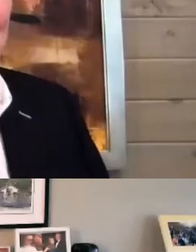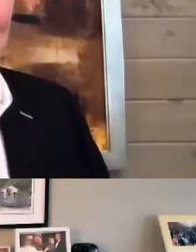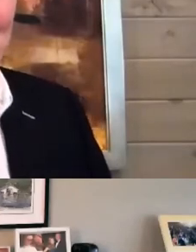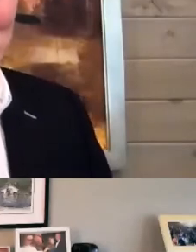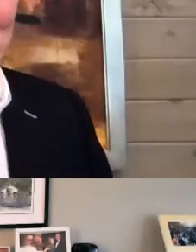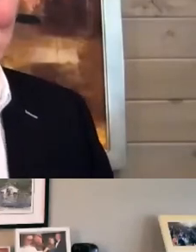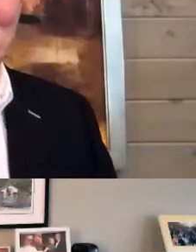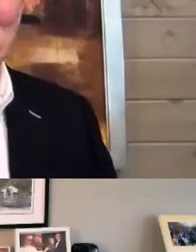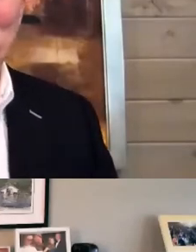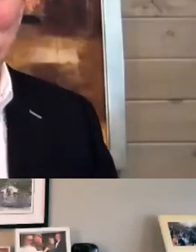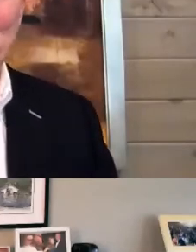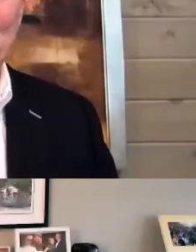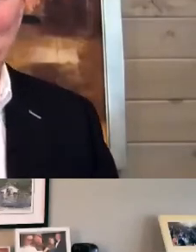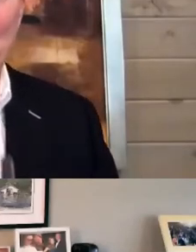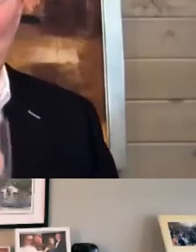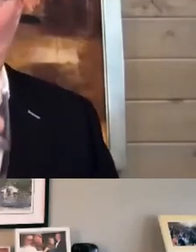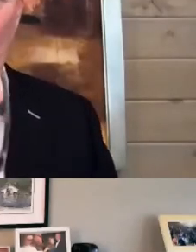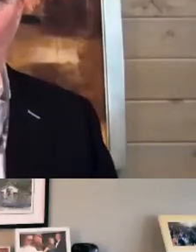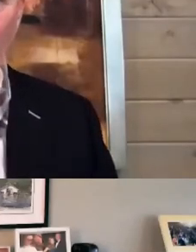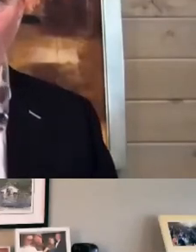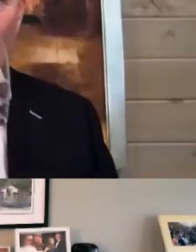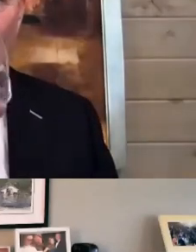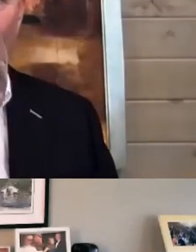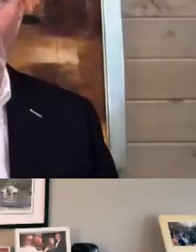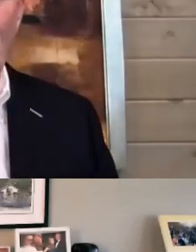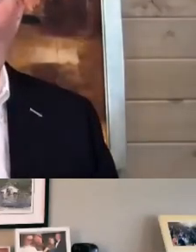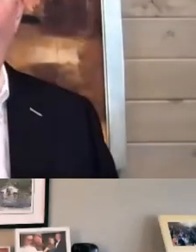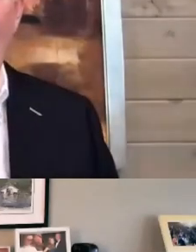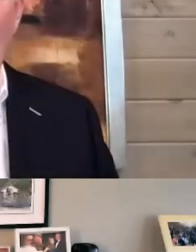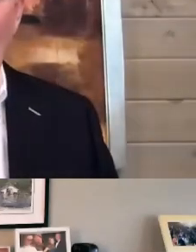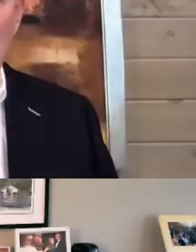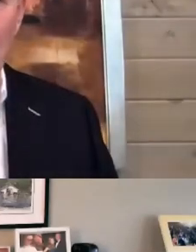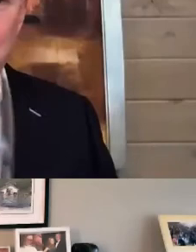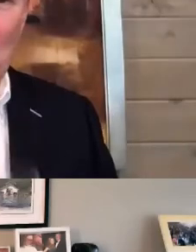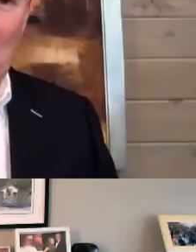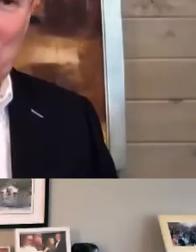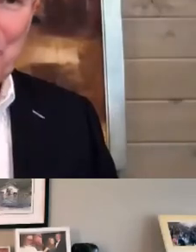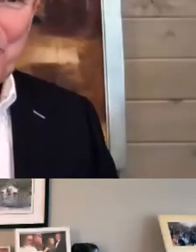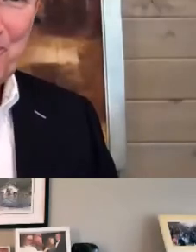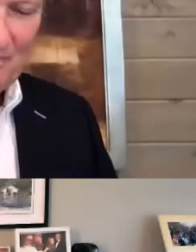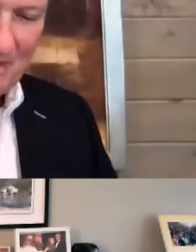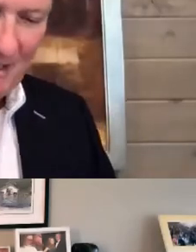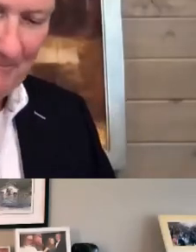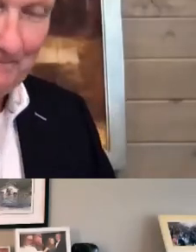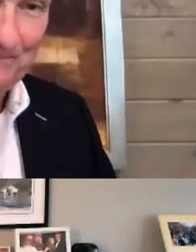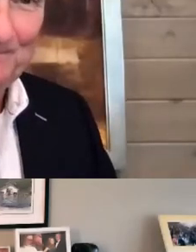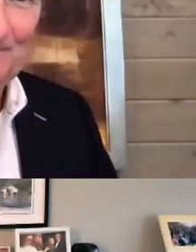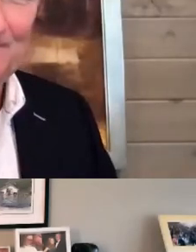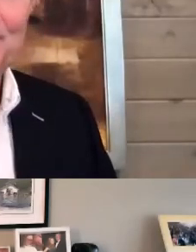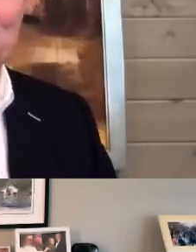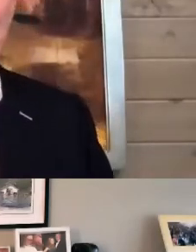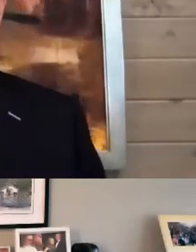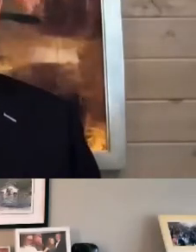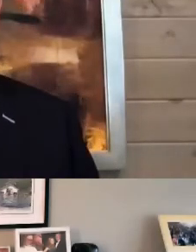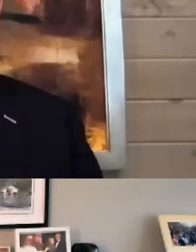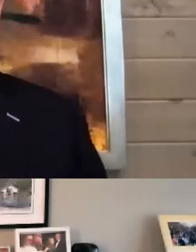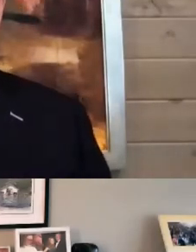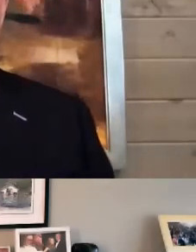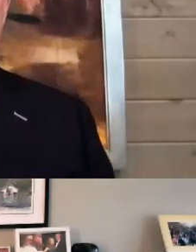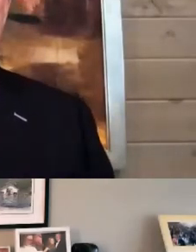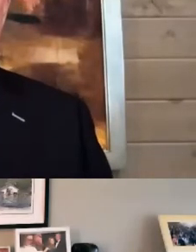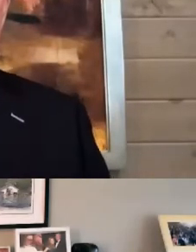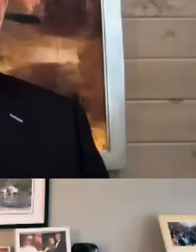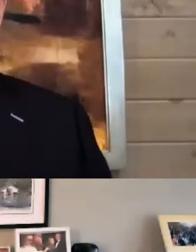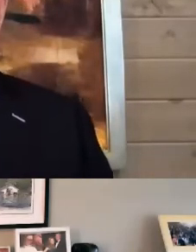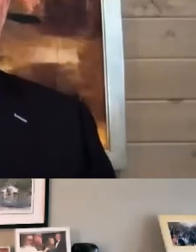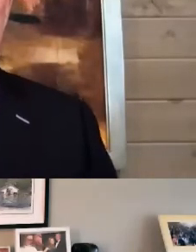Change happens every day. And if you don't think it's happening every day, then you're not looking in the mirror very often. So, but one of couple of questions that, you know, popped